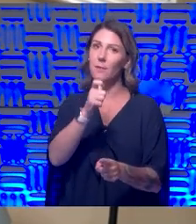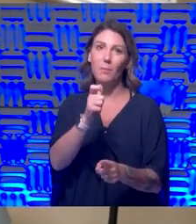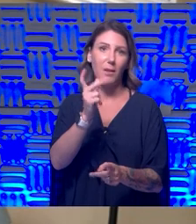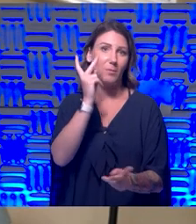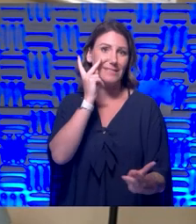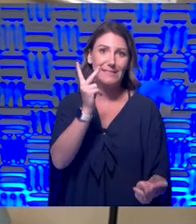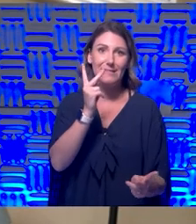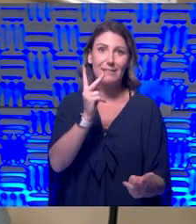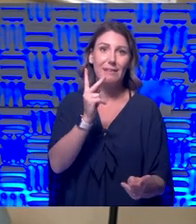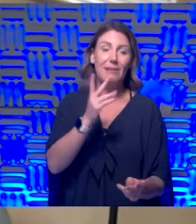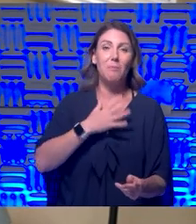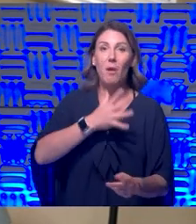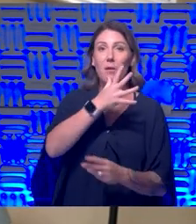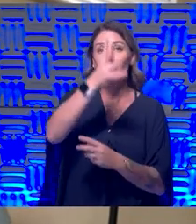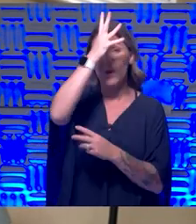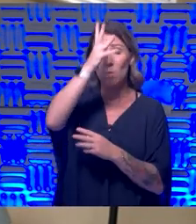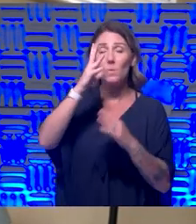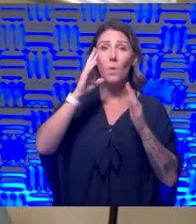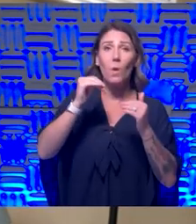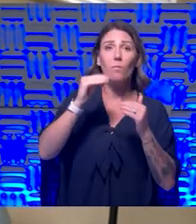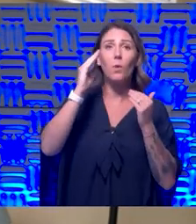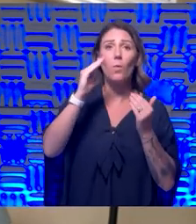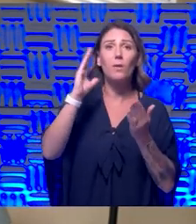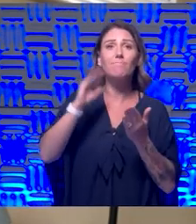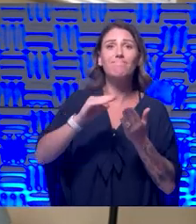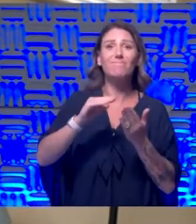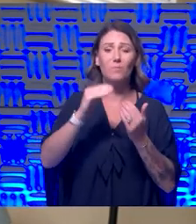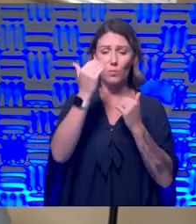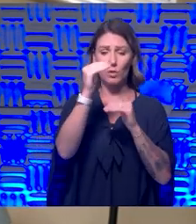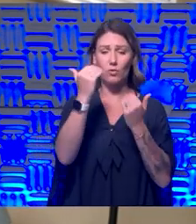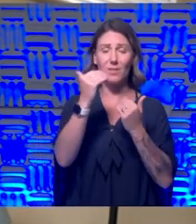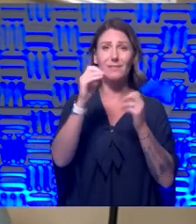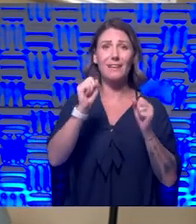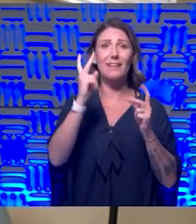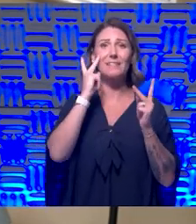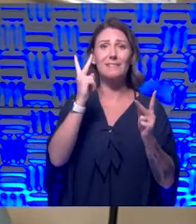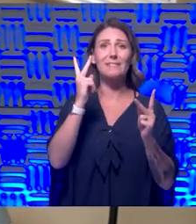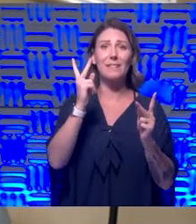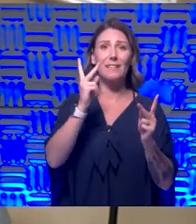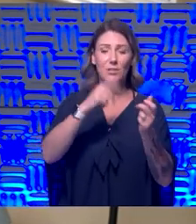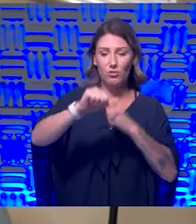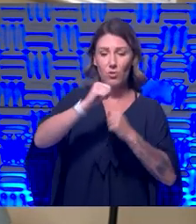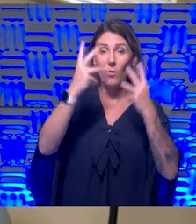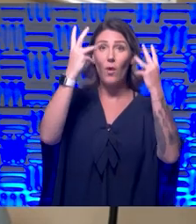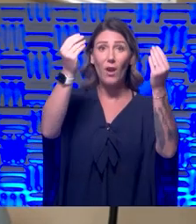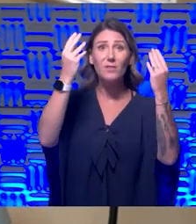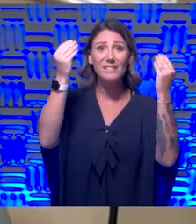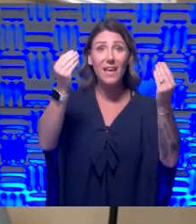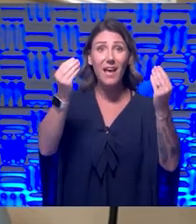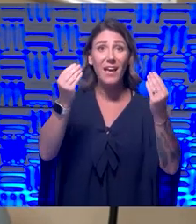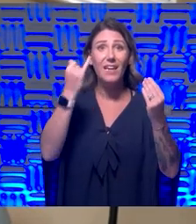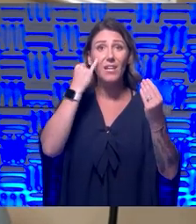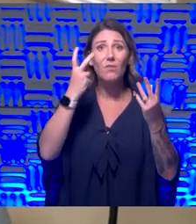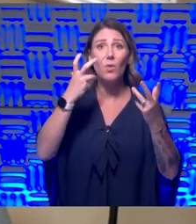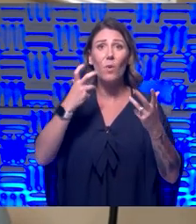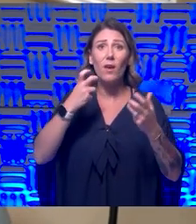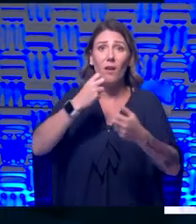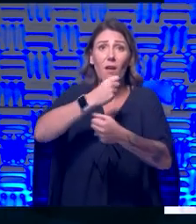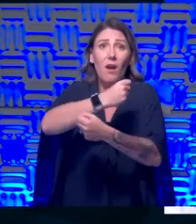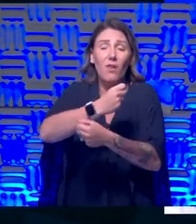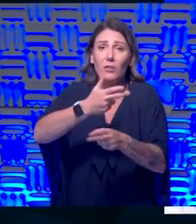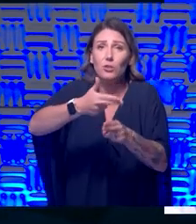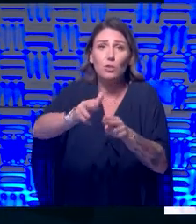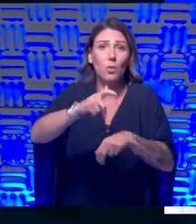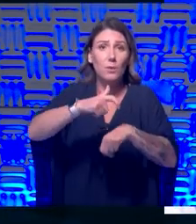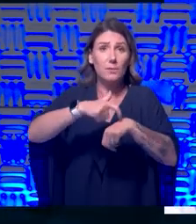want to give a hug, a hug is a fairly short amount